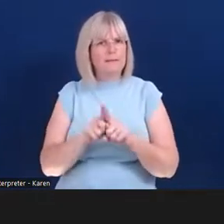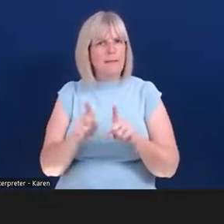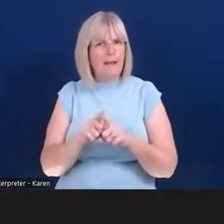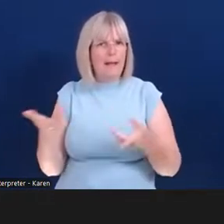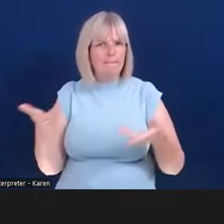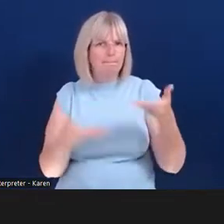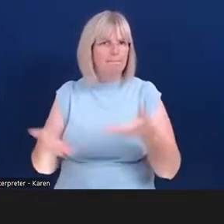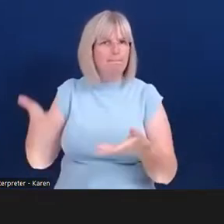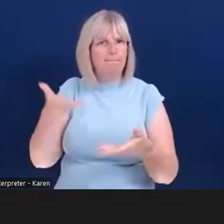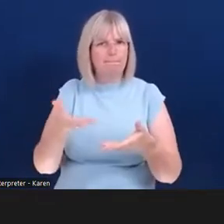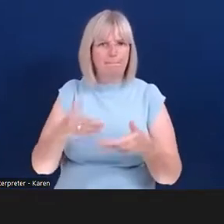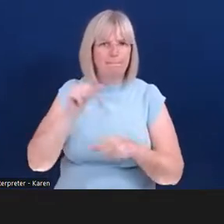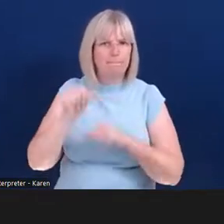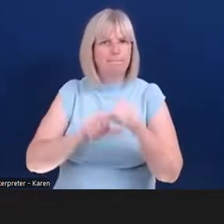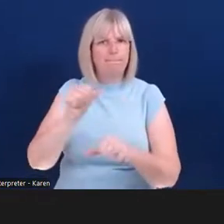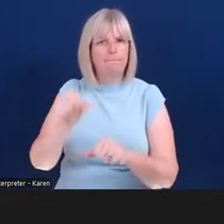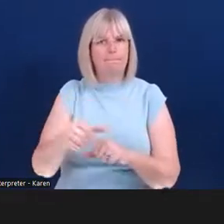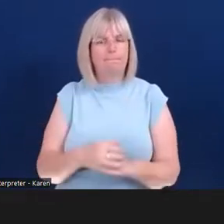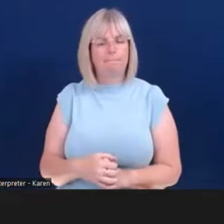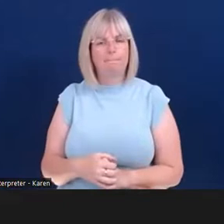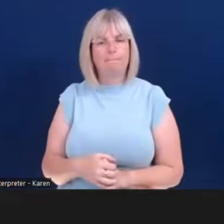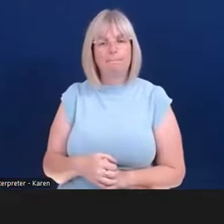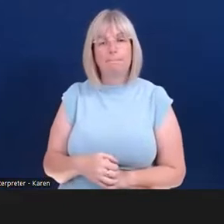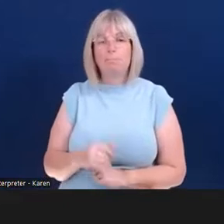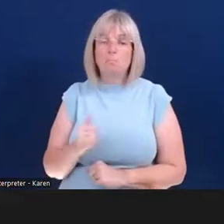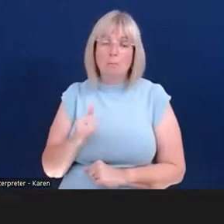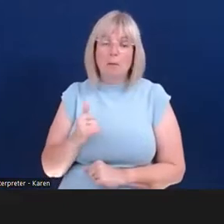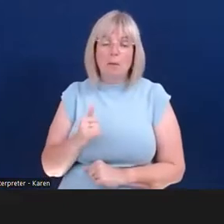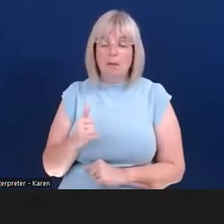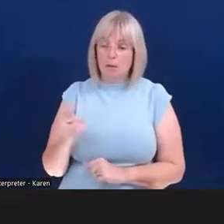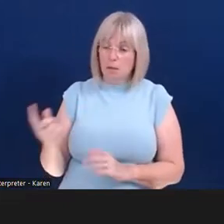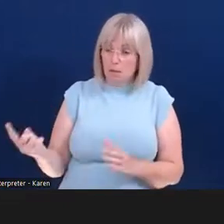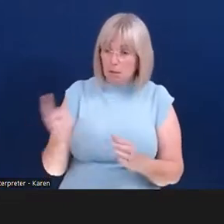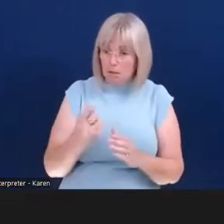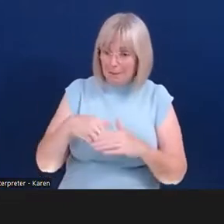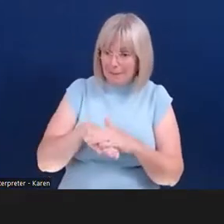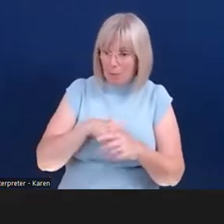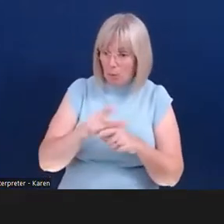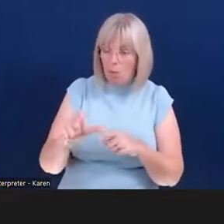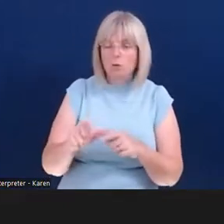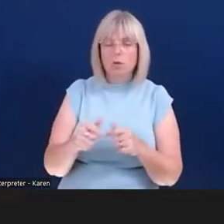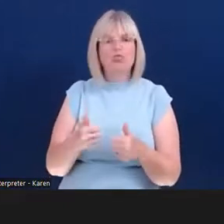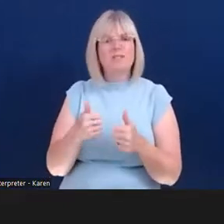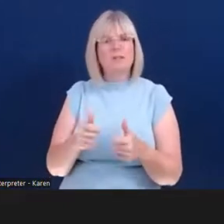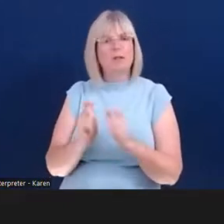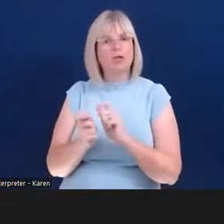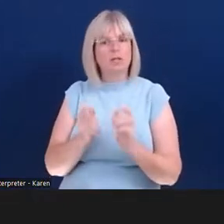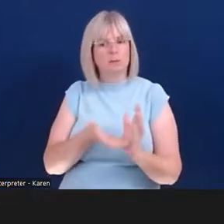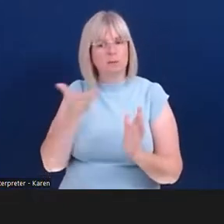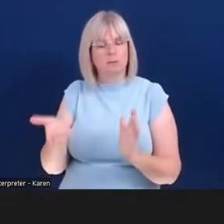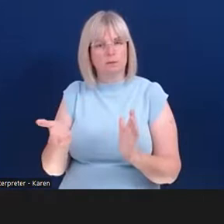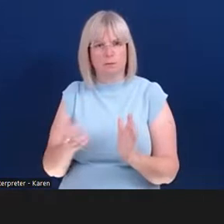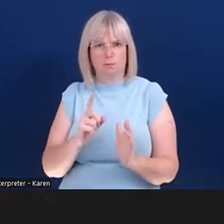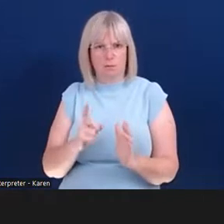Yes, there might be some reasonable adjustments to make, but at the same time we're looking to ensure that everybody else is involved heavily within the